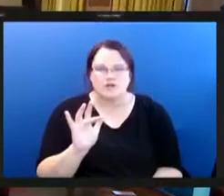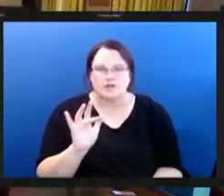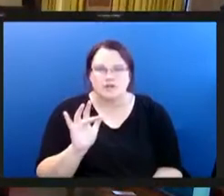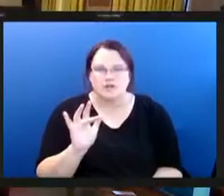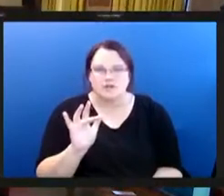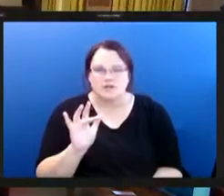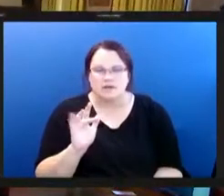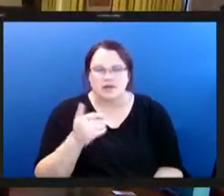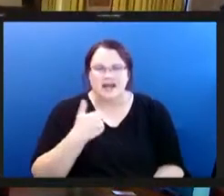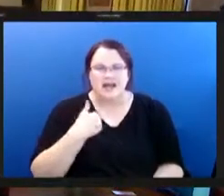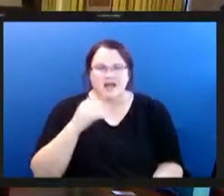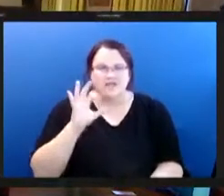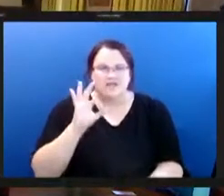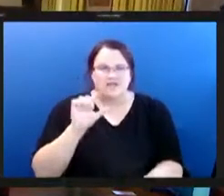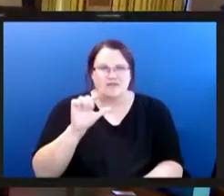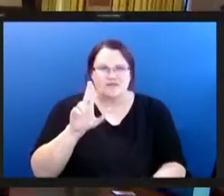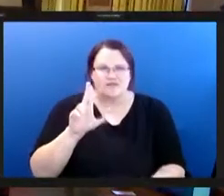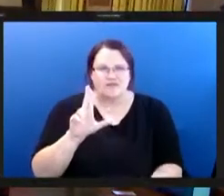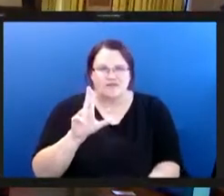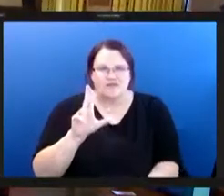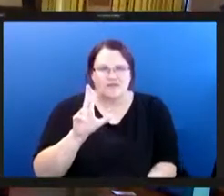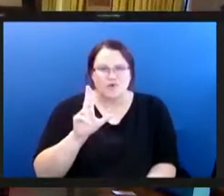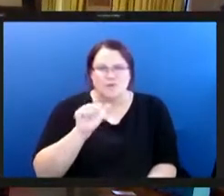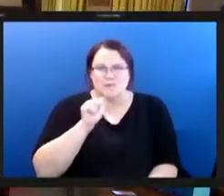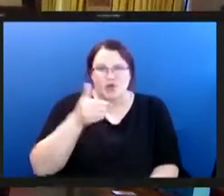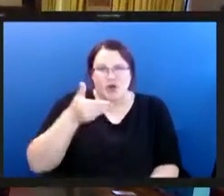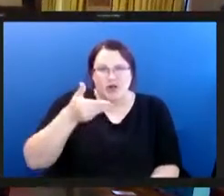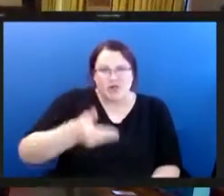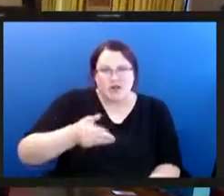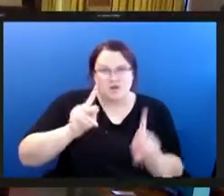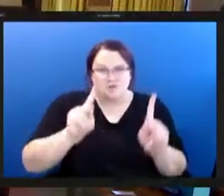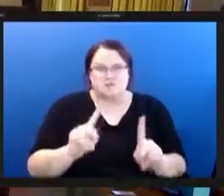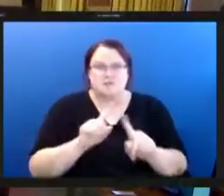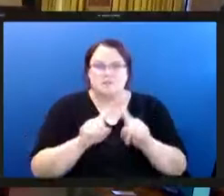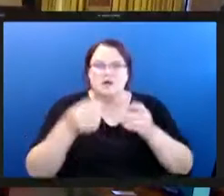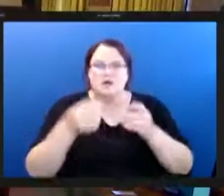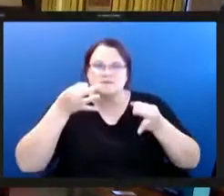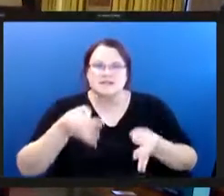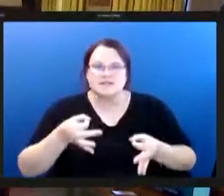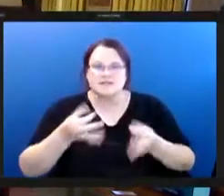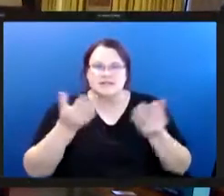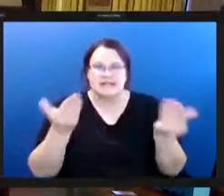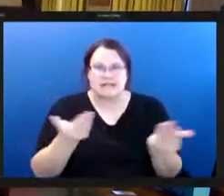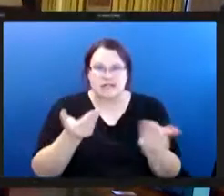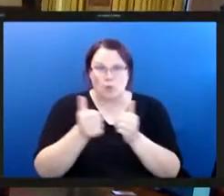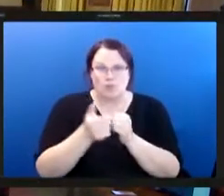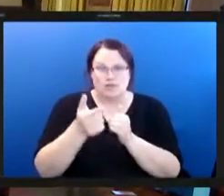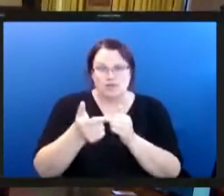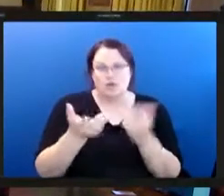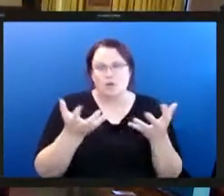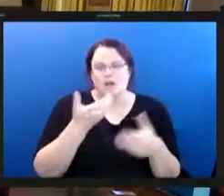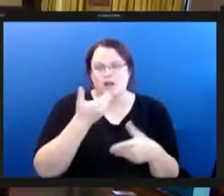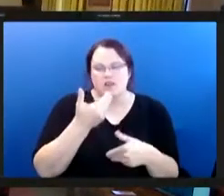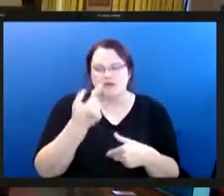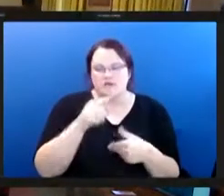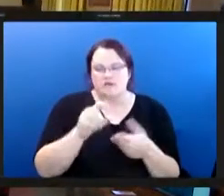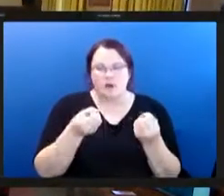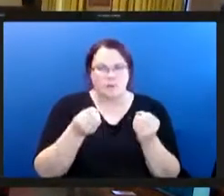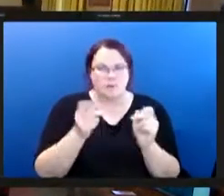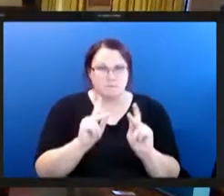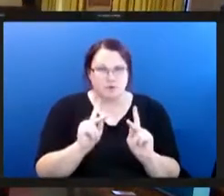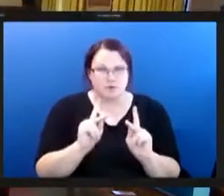but i'm definitely with you first of all i want to thank you for the opportunity to